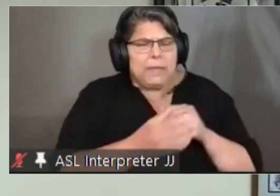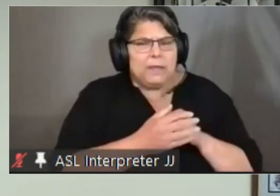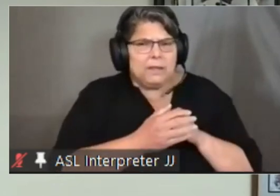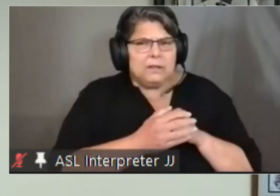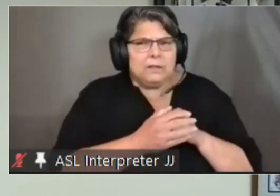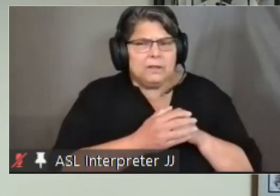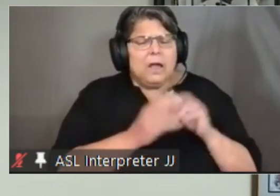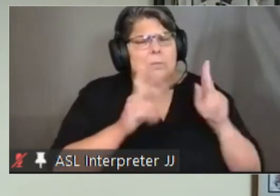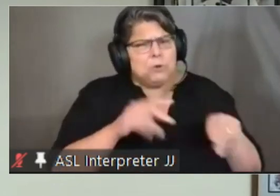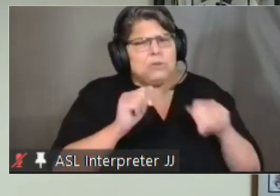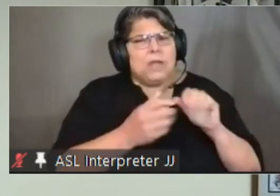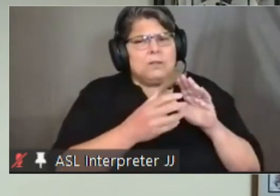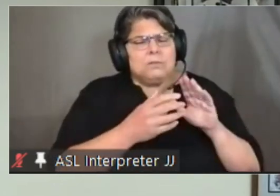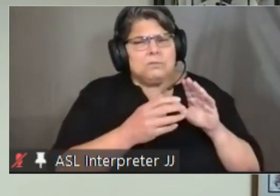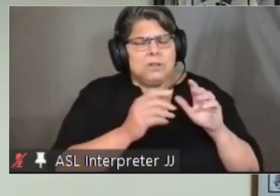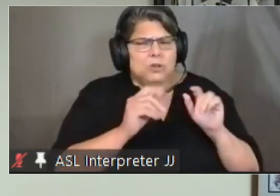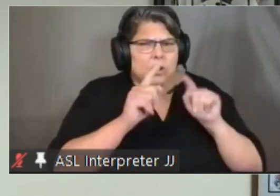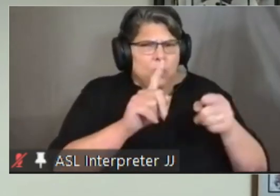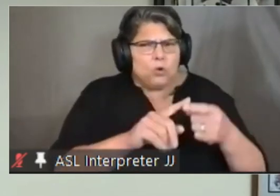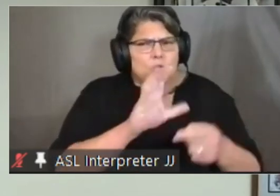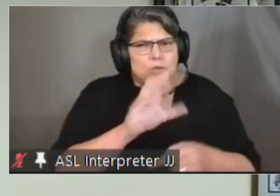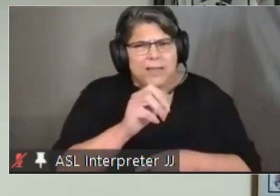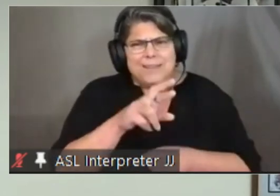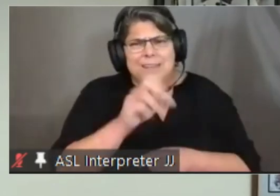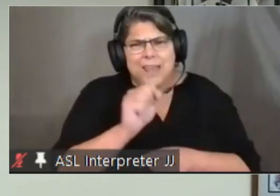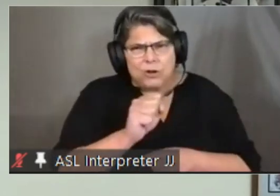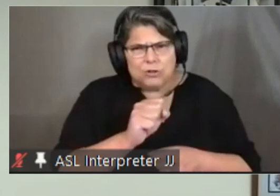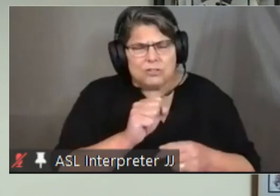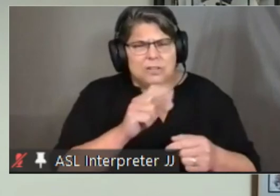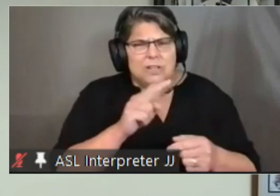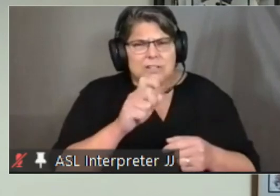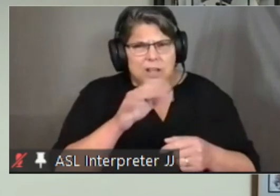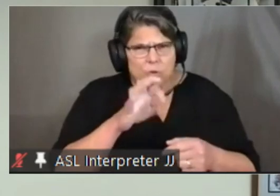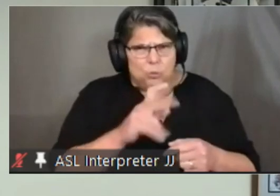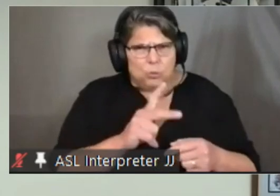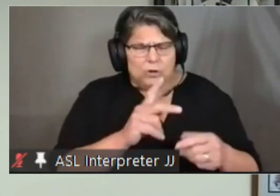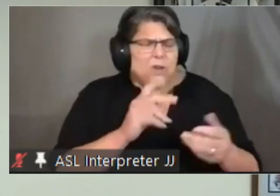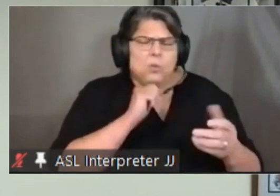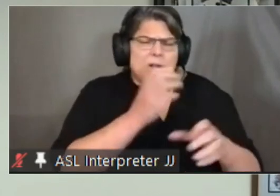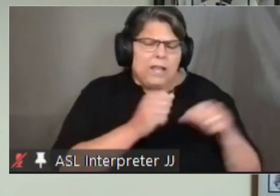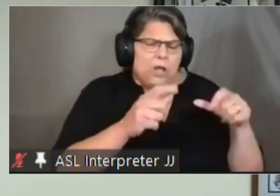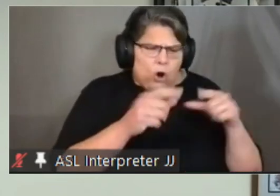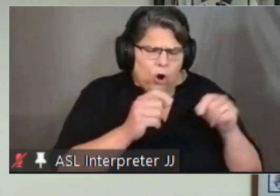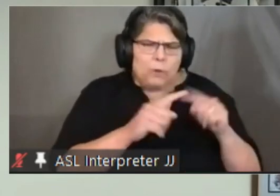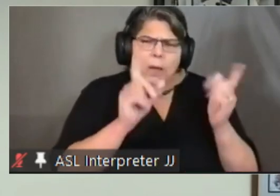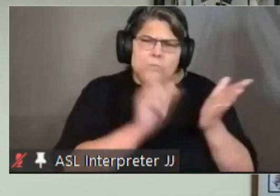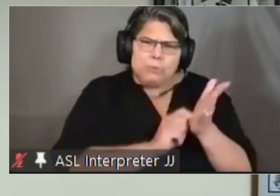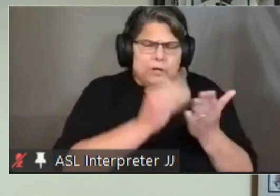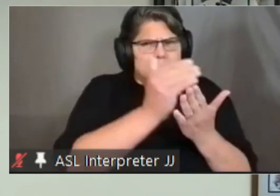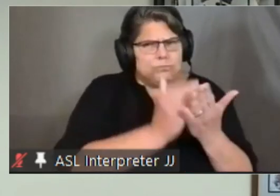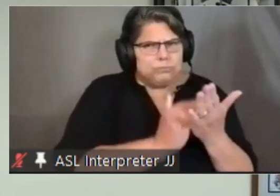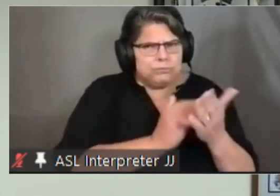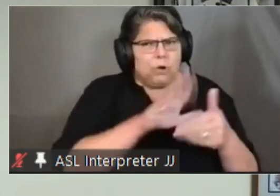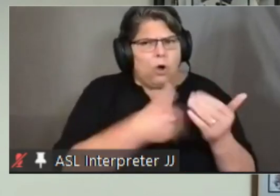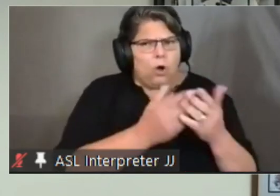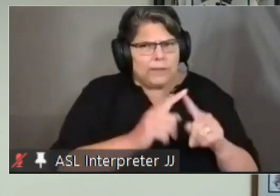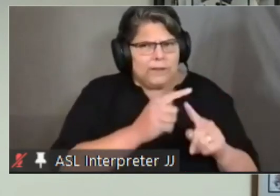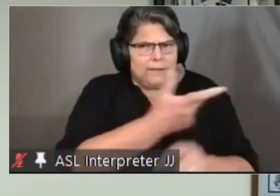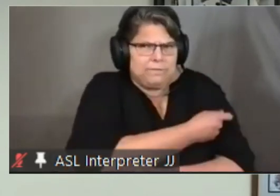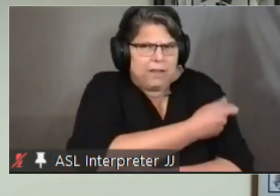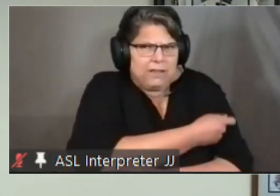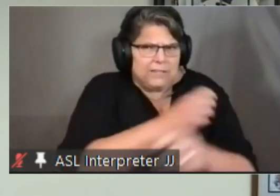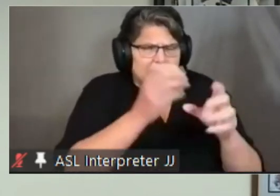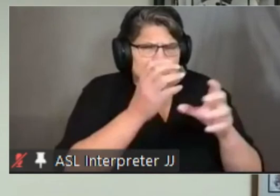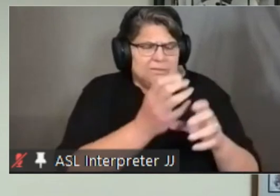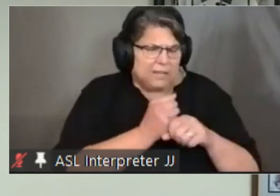of the card but a printout of the vaccines you have but yeah it's it's an important thing and we don't have a substitute that's been accepted